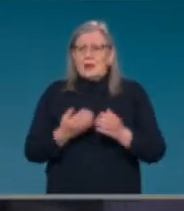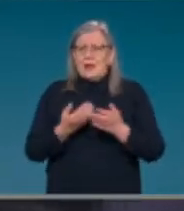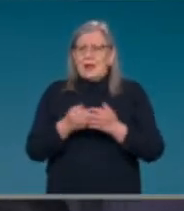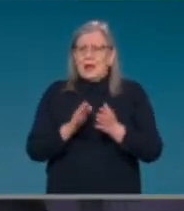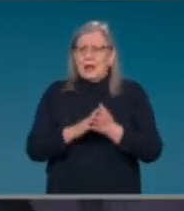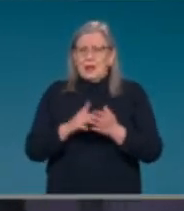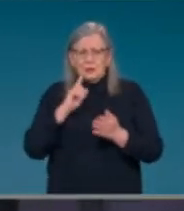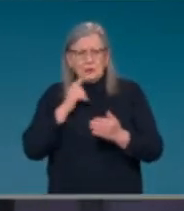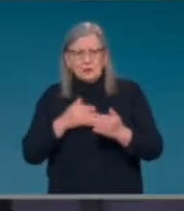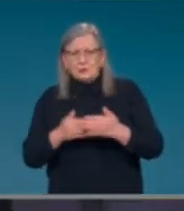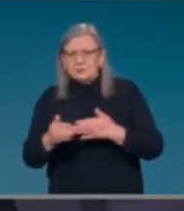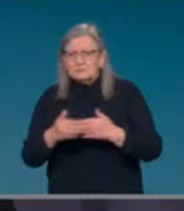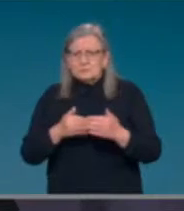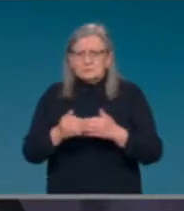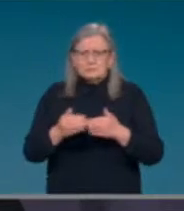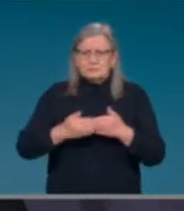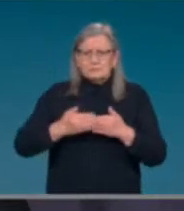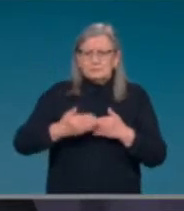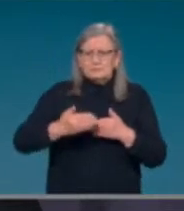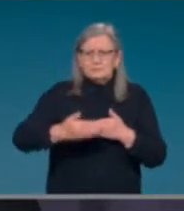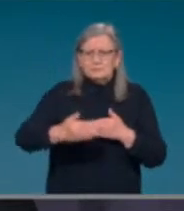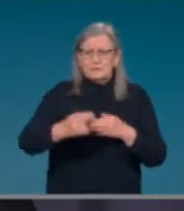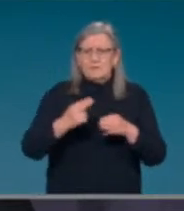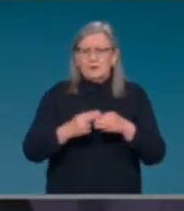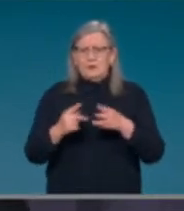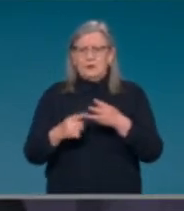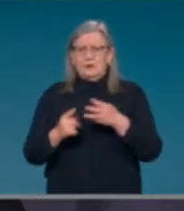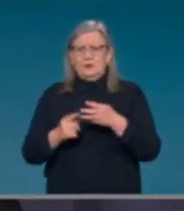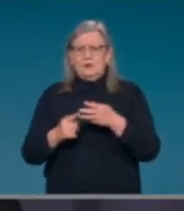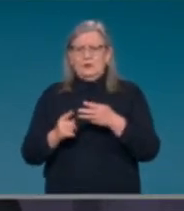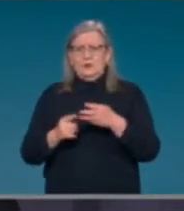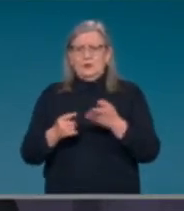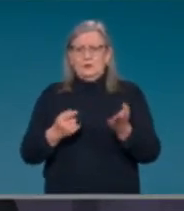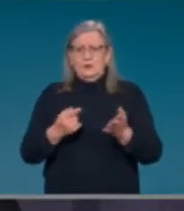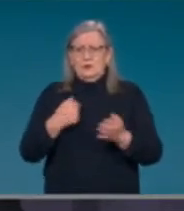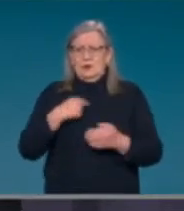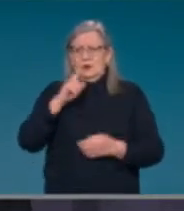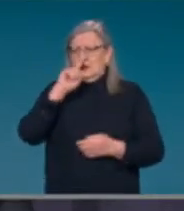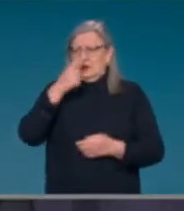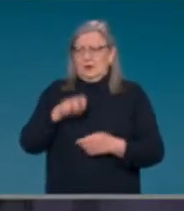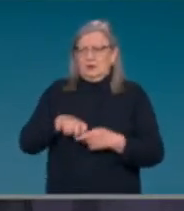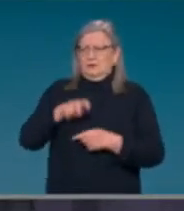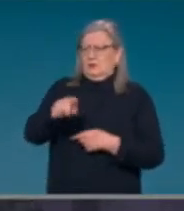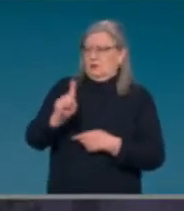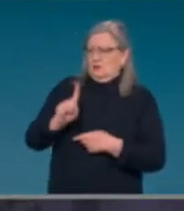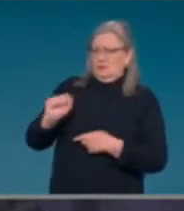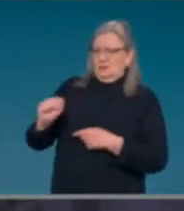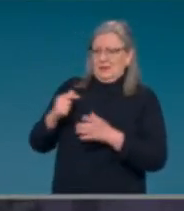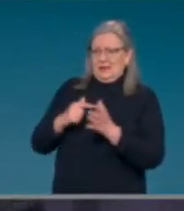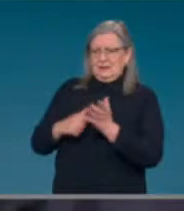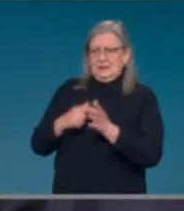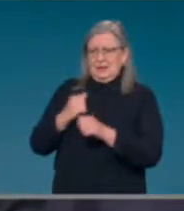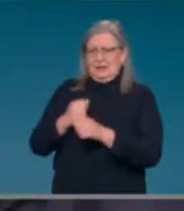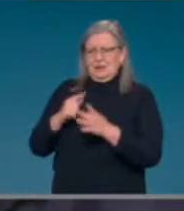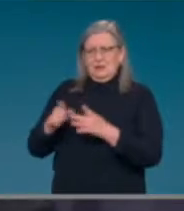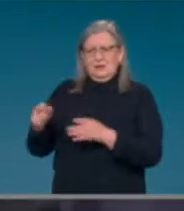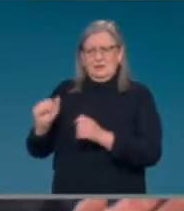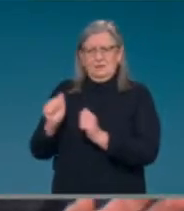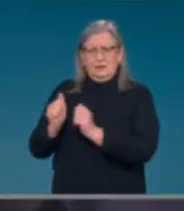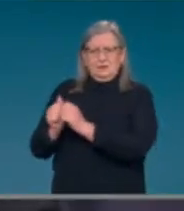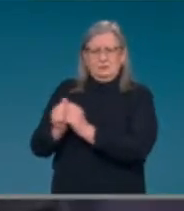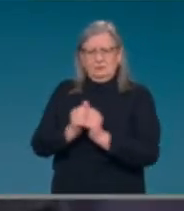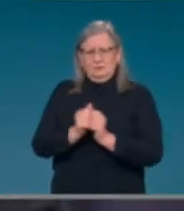I won't pre-empt ATAGI's advice, but they have worked very closely with the TGA, and so I'm quietly hopeful, but